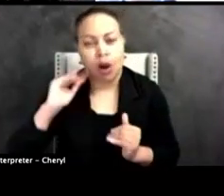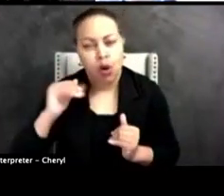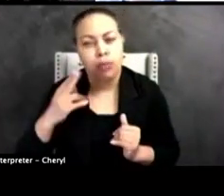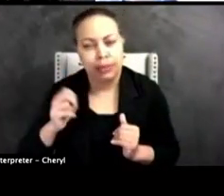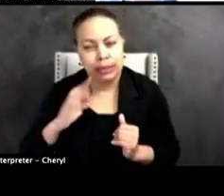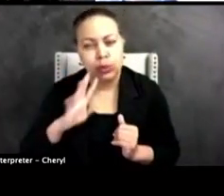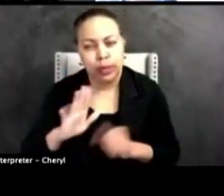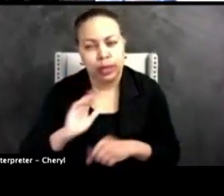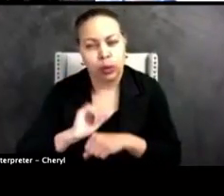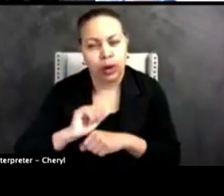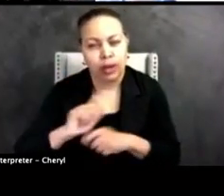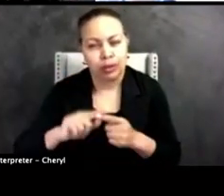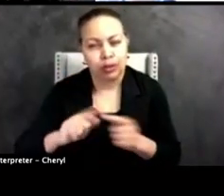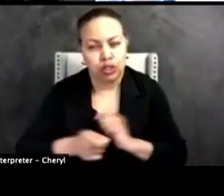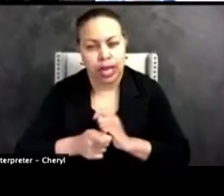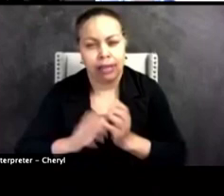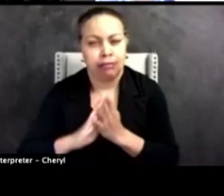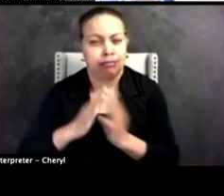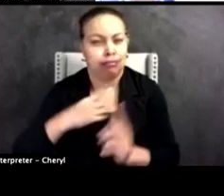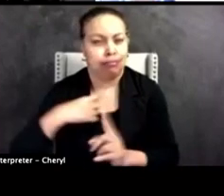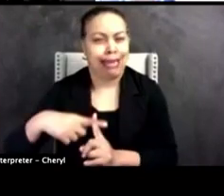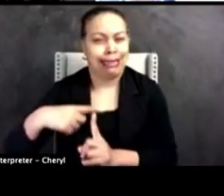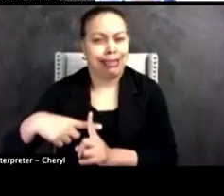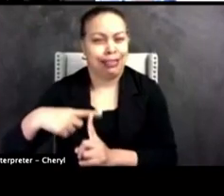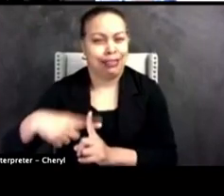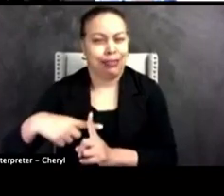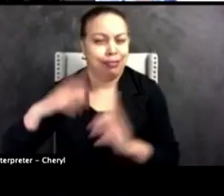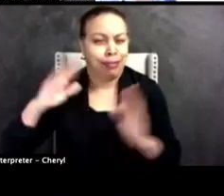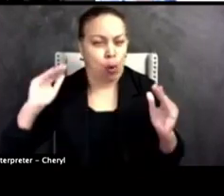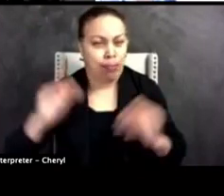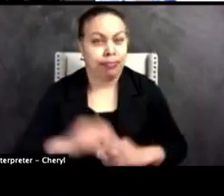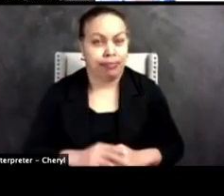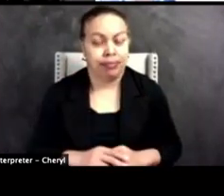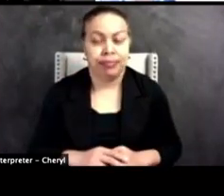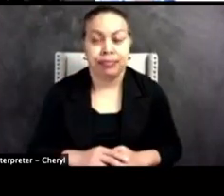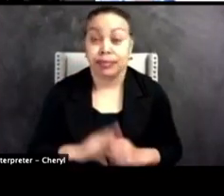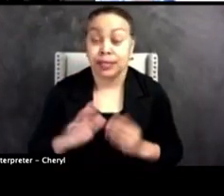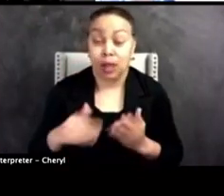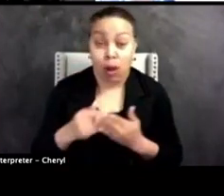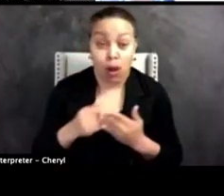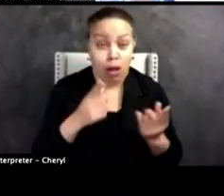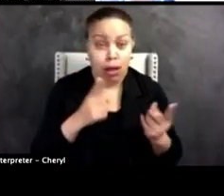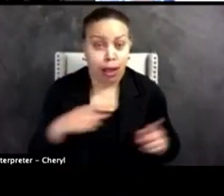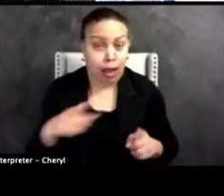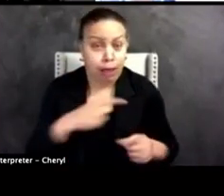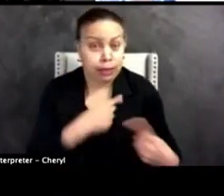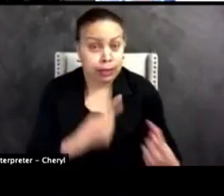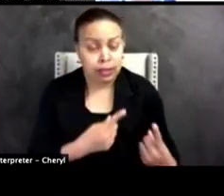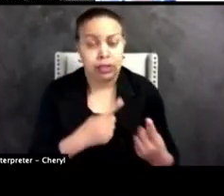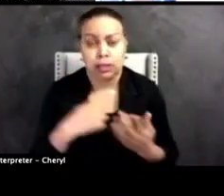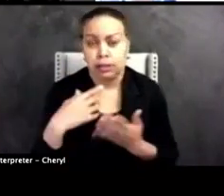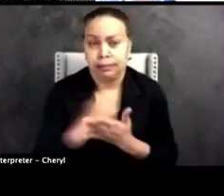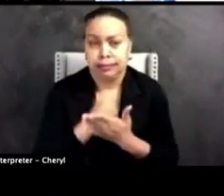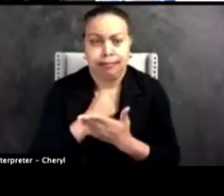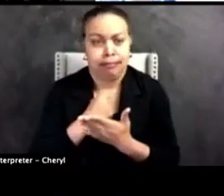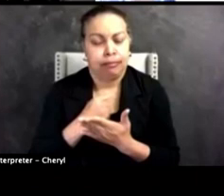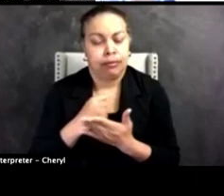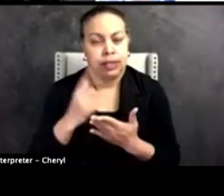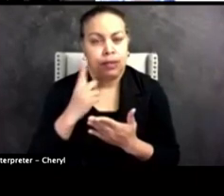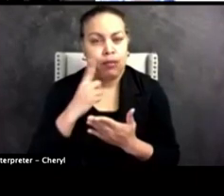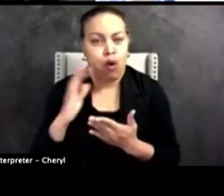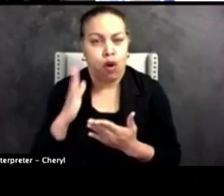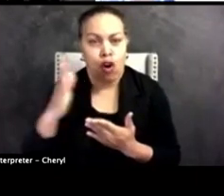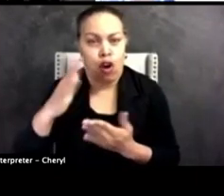that into a positive, right? Like turn every event that's happened, get the most out of it going forward.